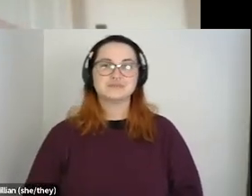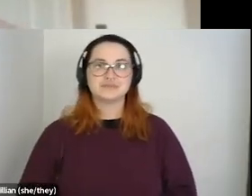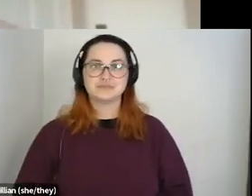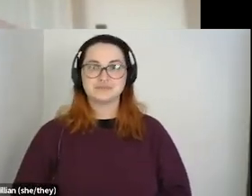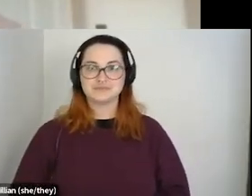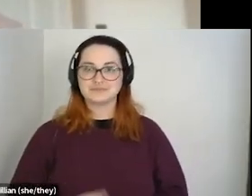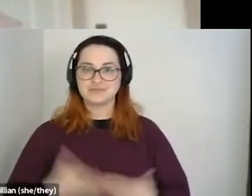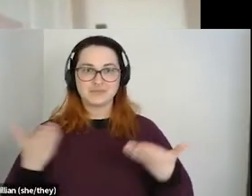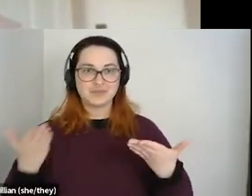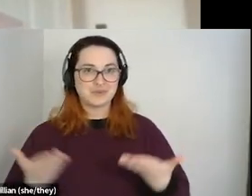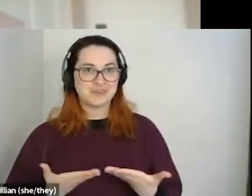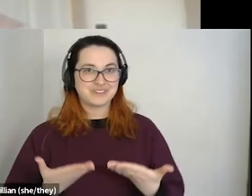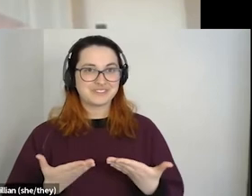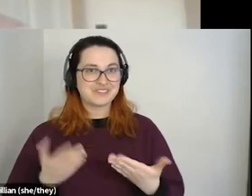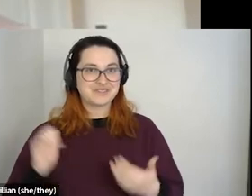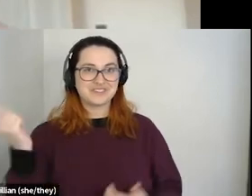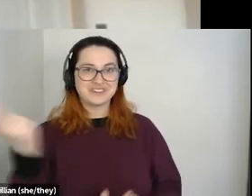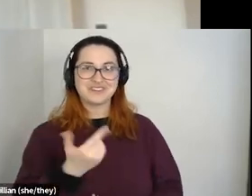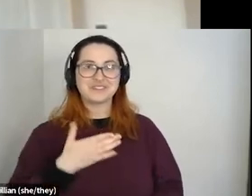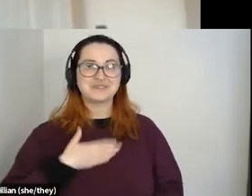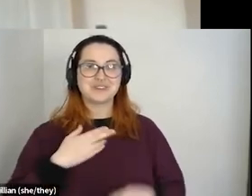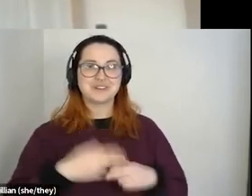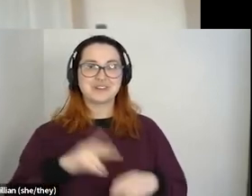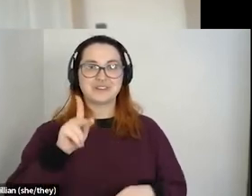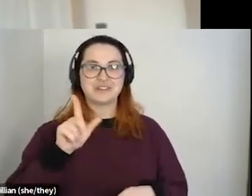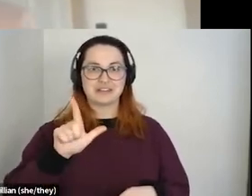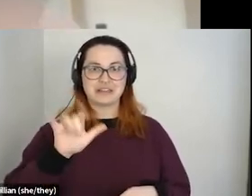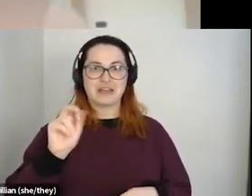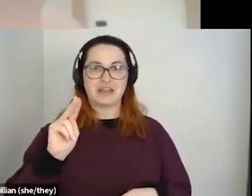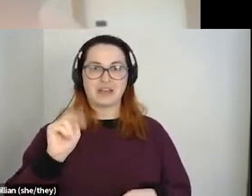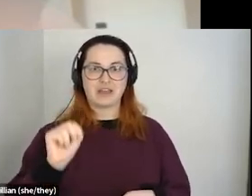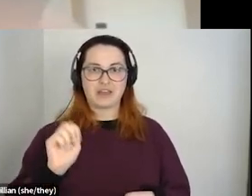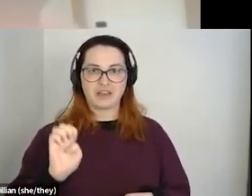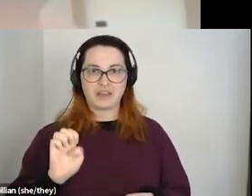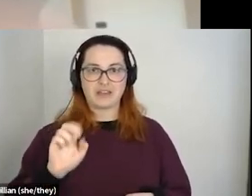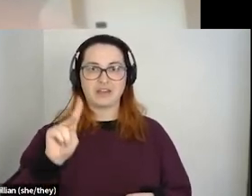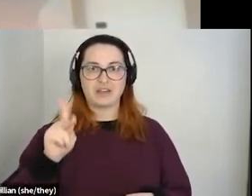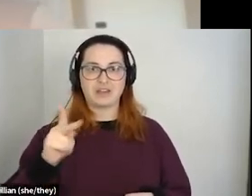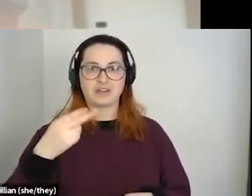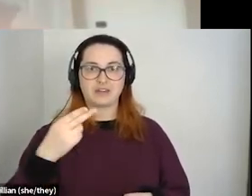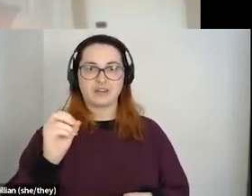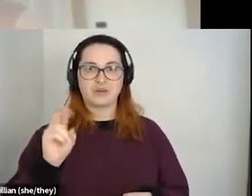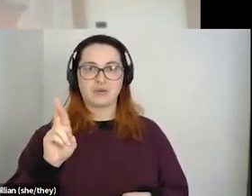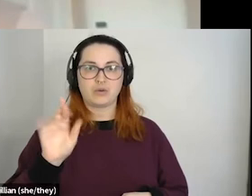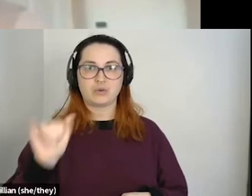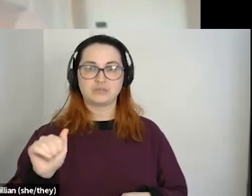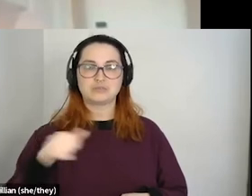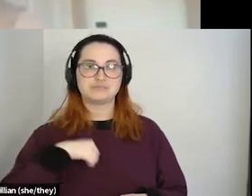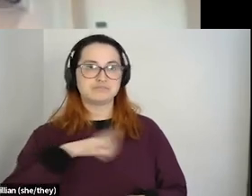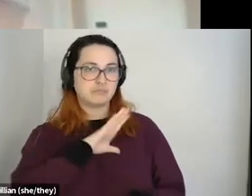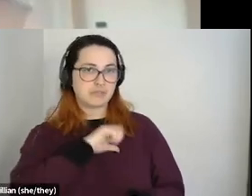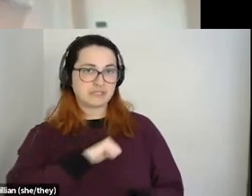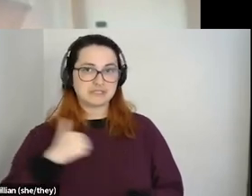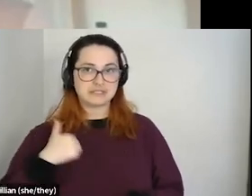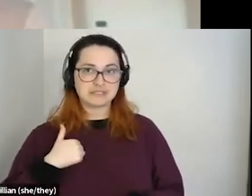Welcome, everyone. My name is Leanne Khoury. I am a Palestinian, Canadian,